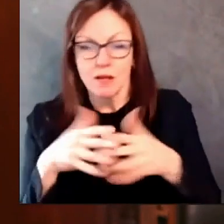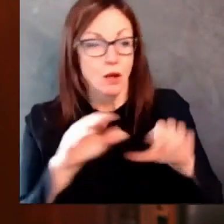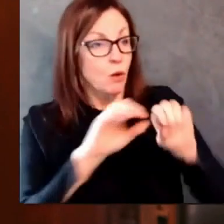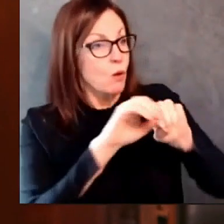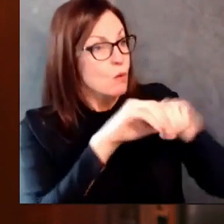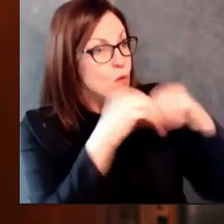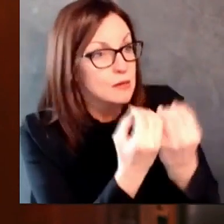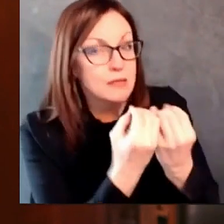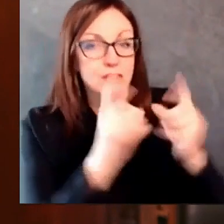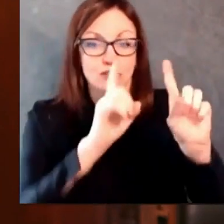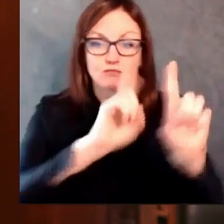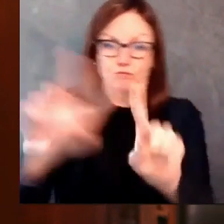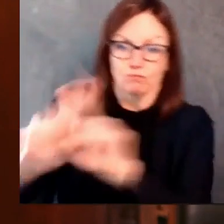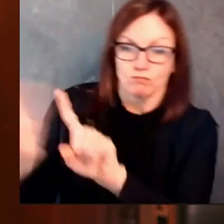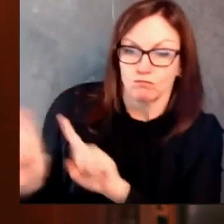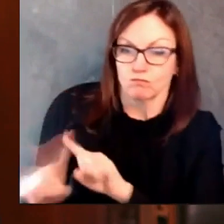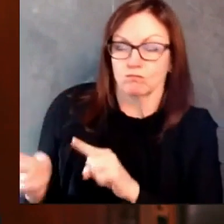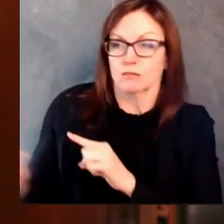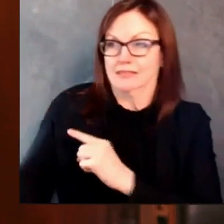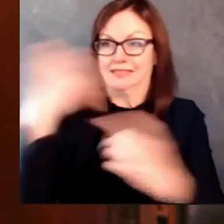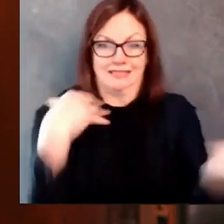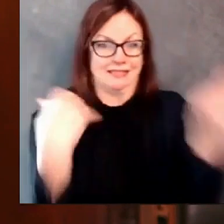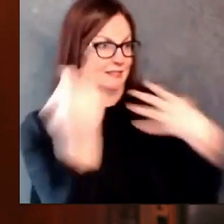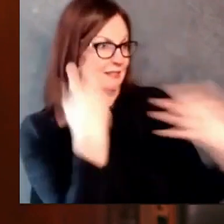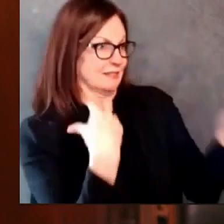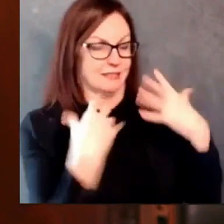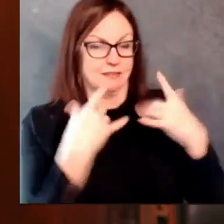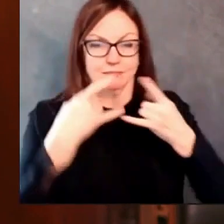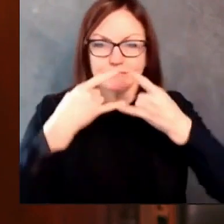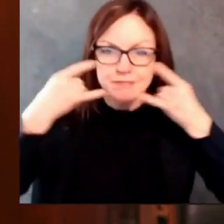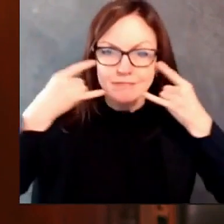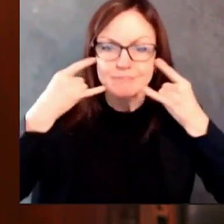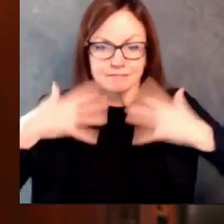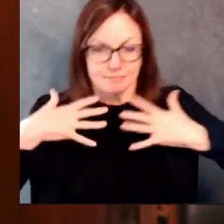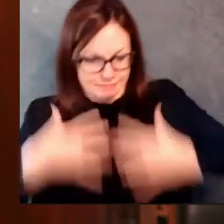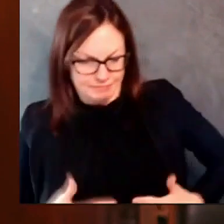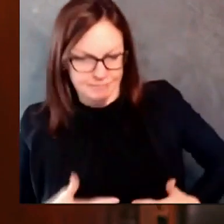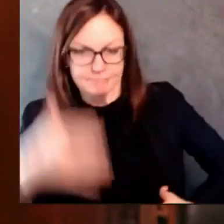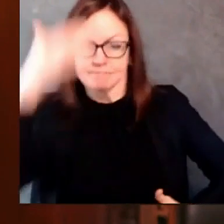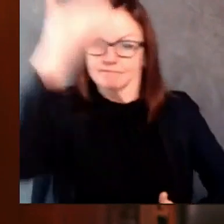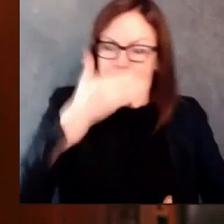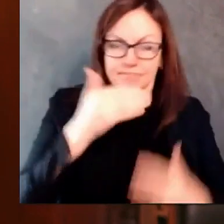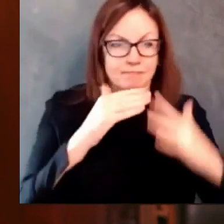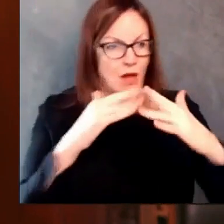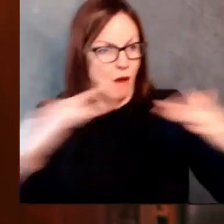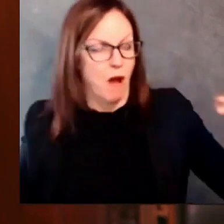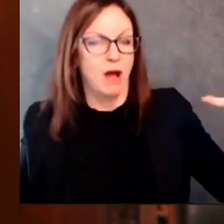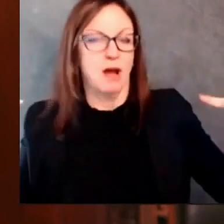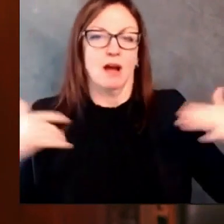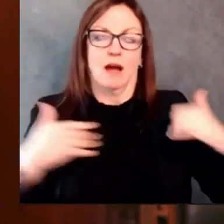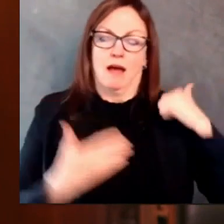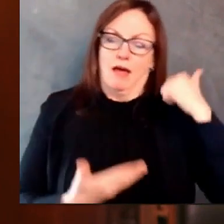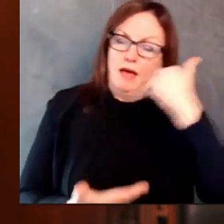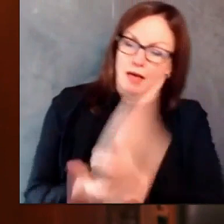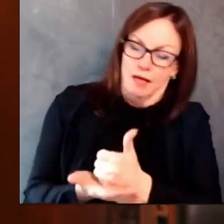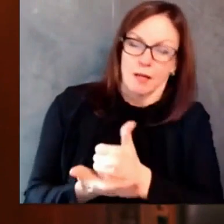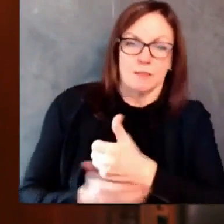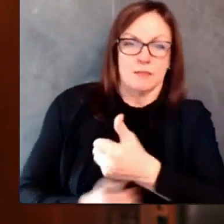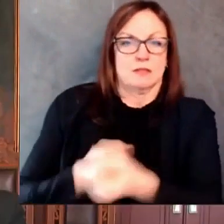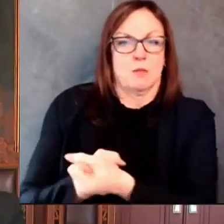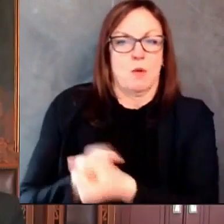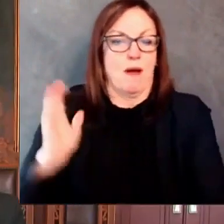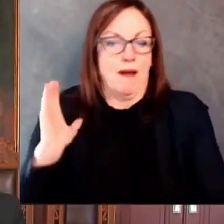exposed to the virus. With that, I will now hand things over to Secretary-Designee Andrea Palm for her update.